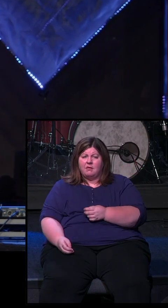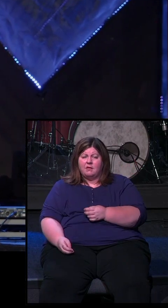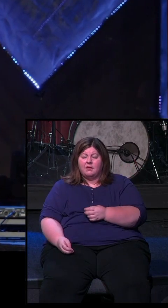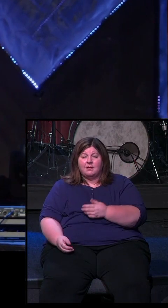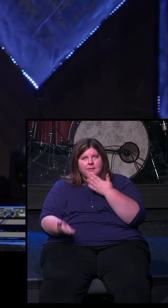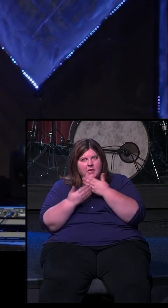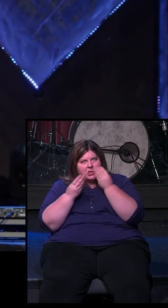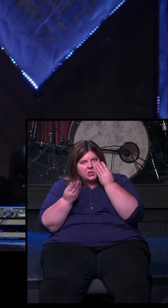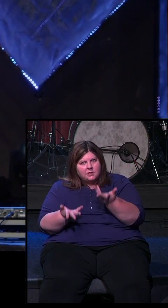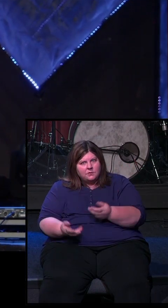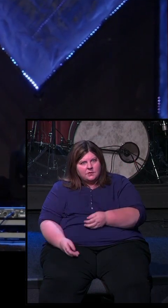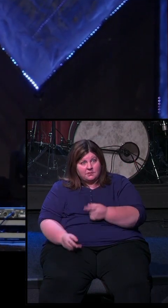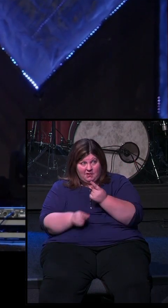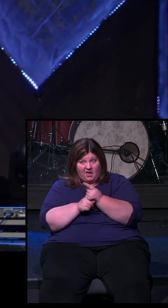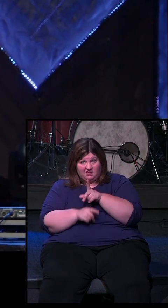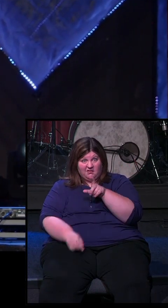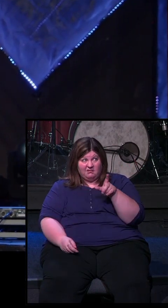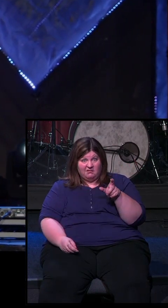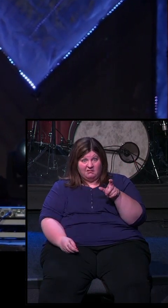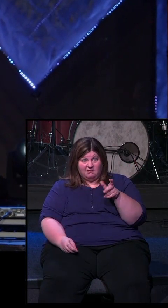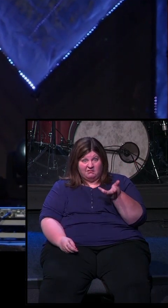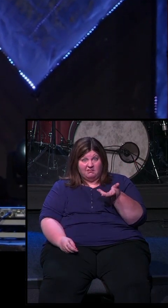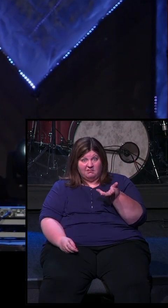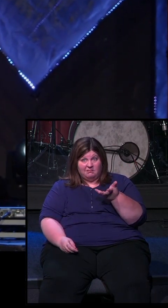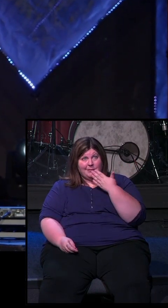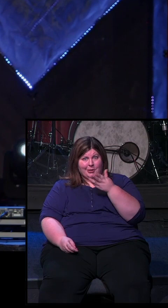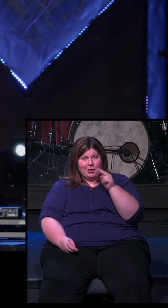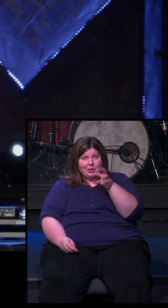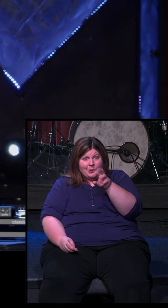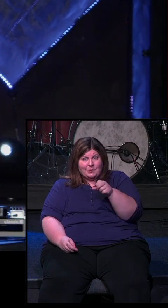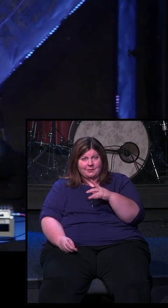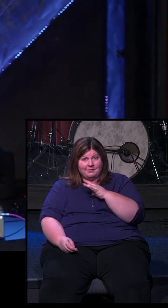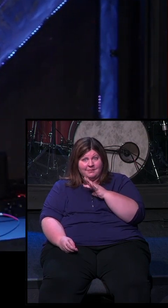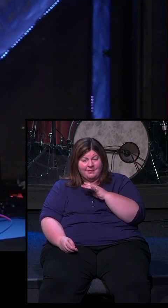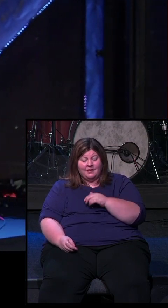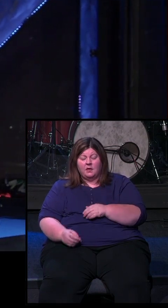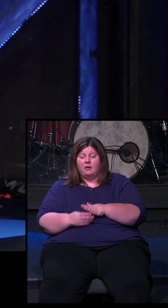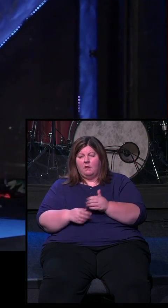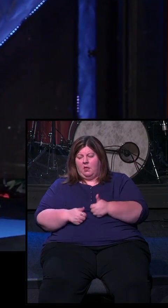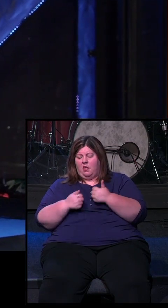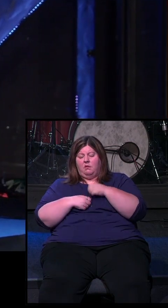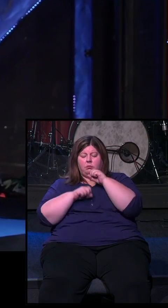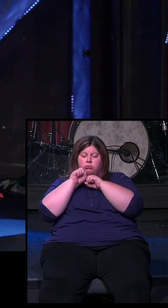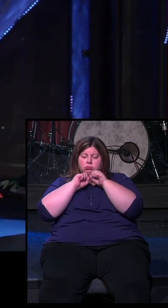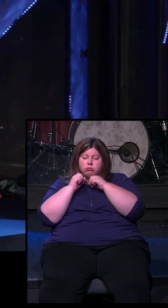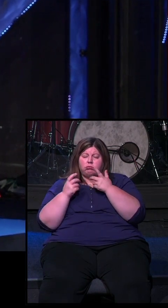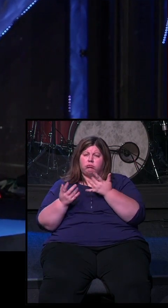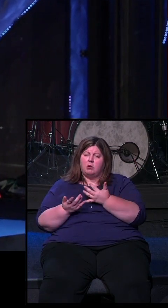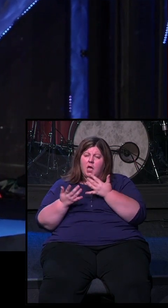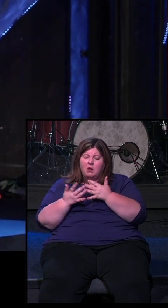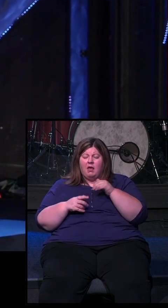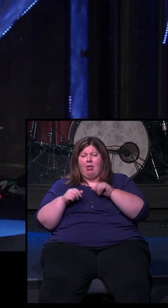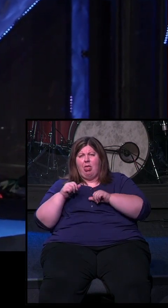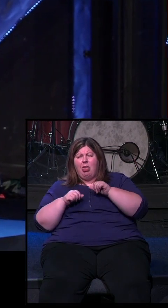That's good news. Would you agree? That's good news. When you face times in your life where you're waiting and you don't know